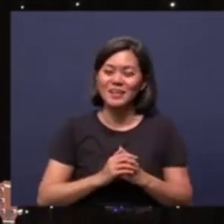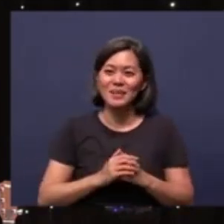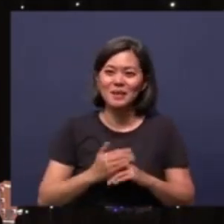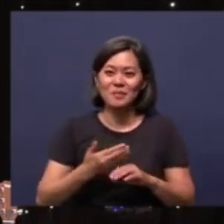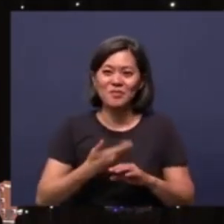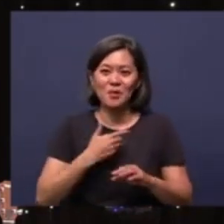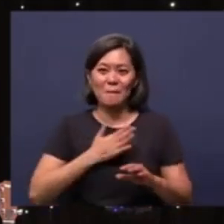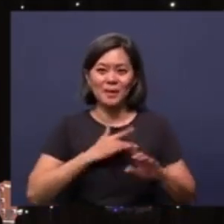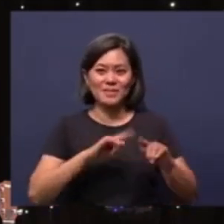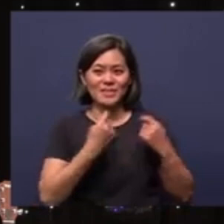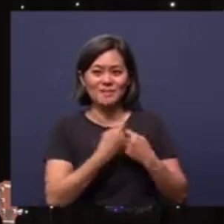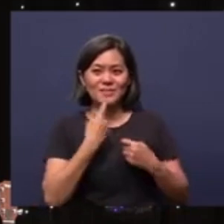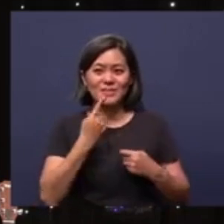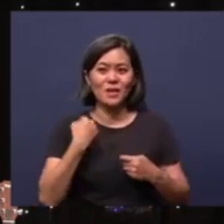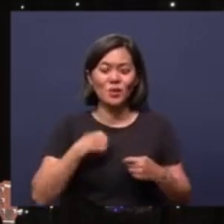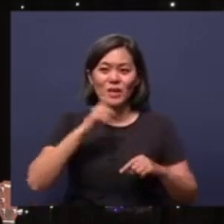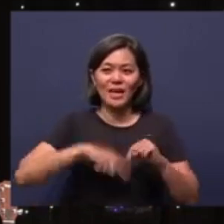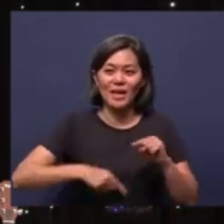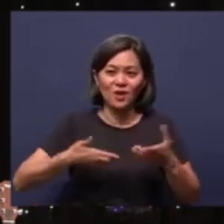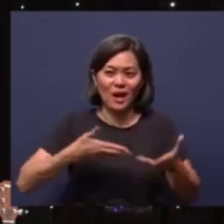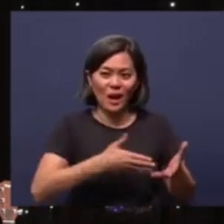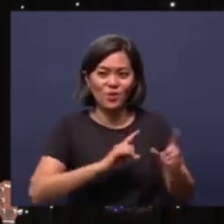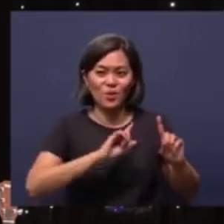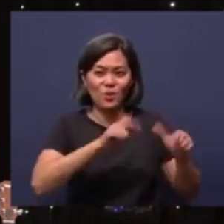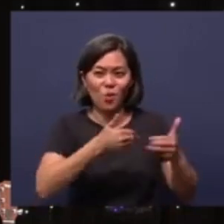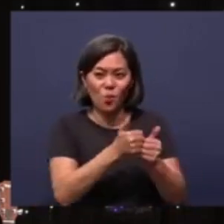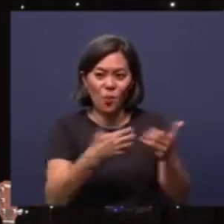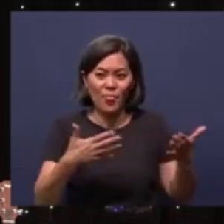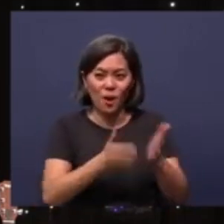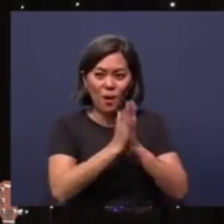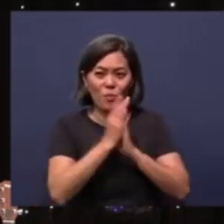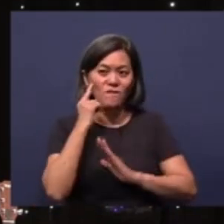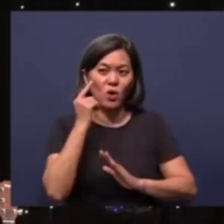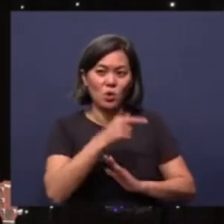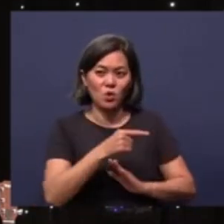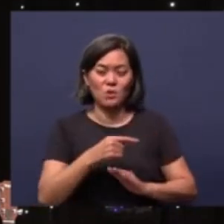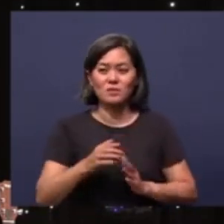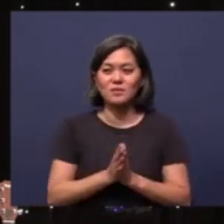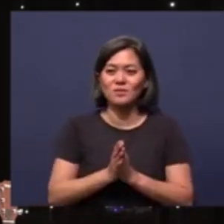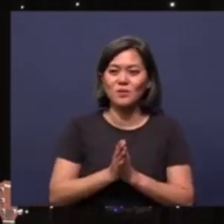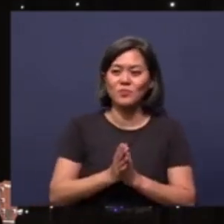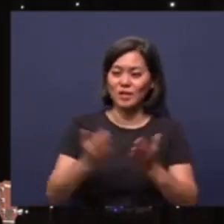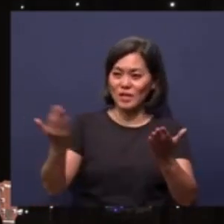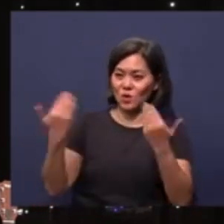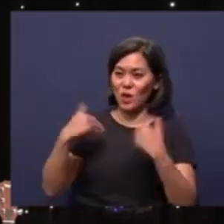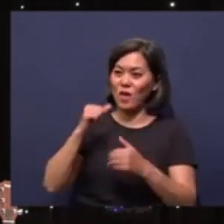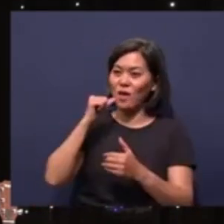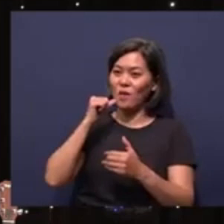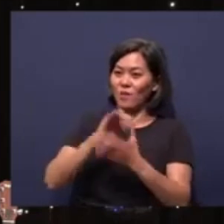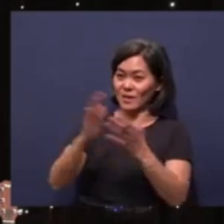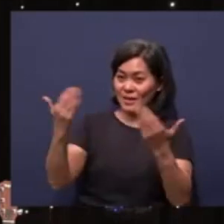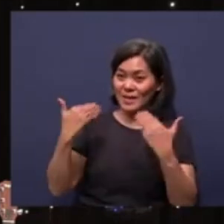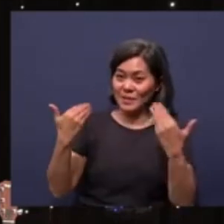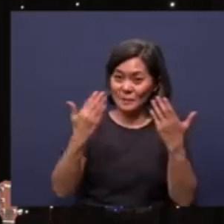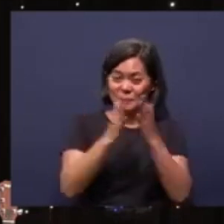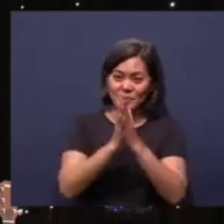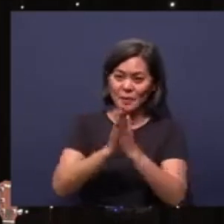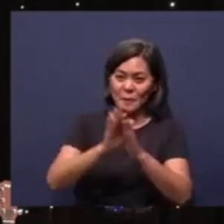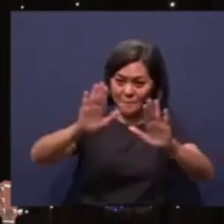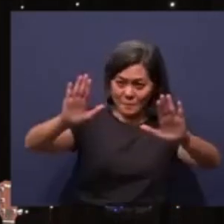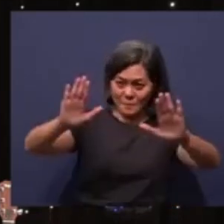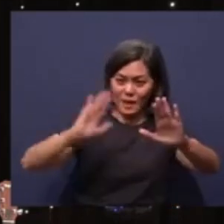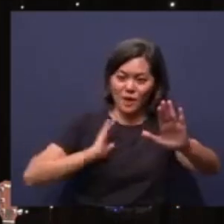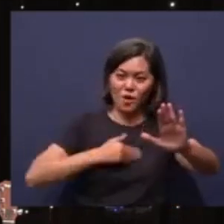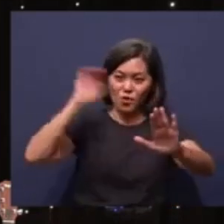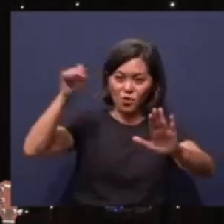my team said we cannot let you go without praying for you, and so I would take on and pray for Sarah. So join your hands with me in prayer. Our gracious